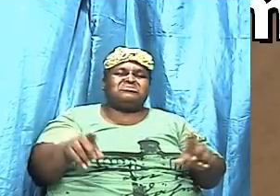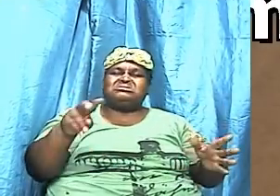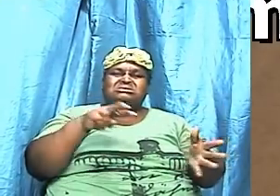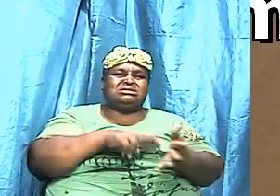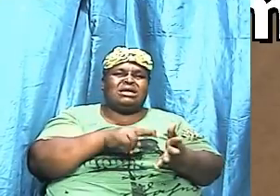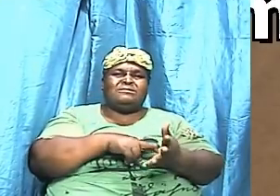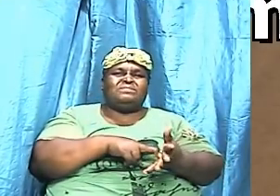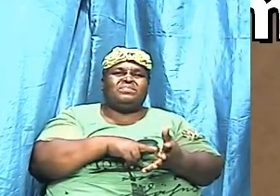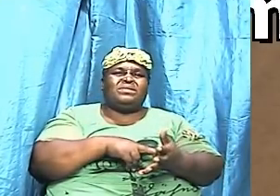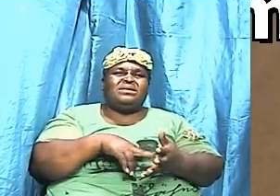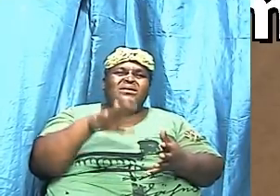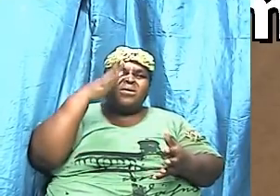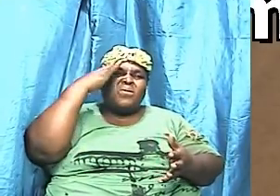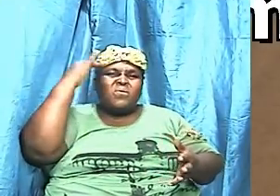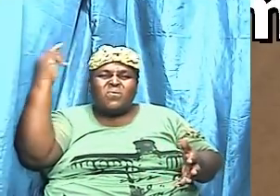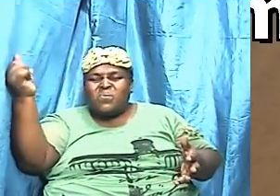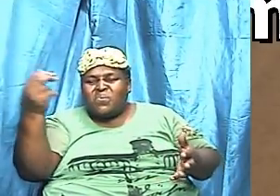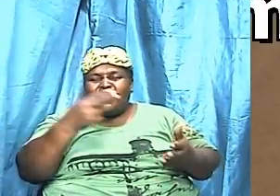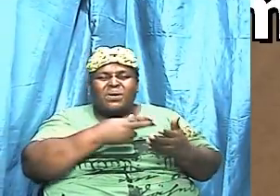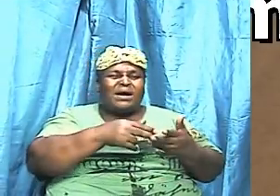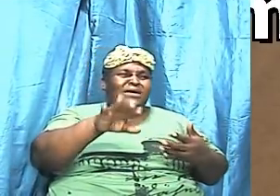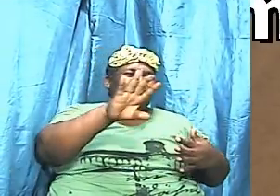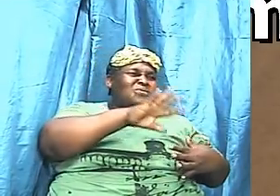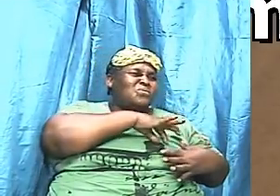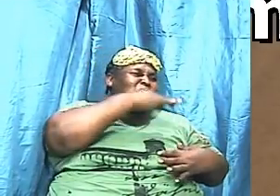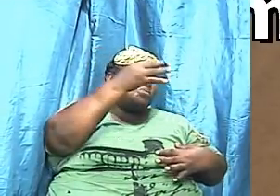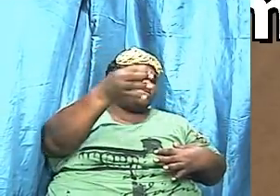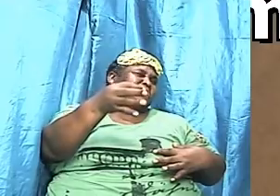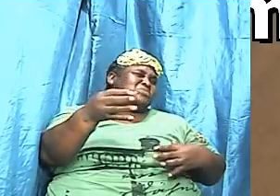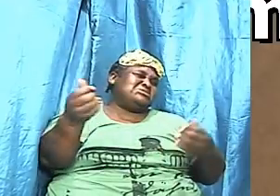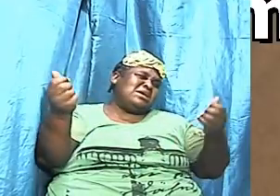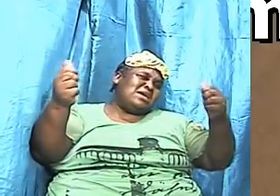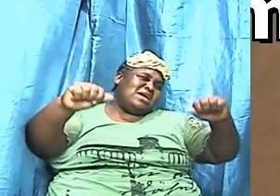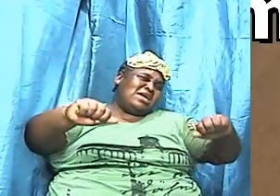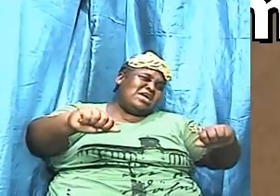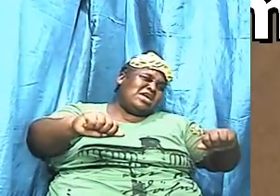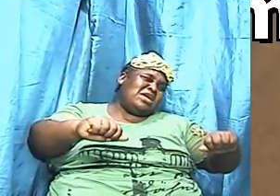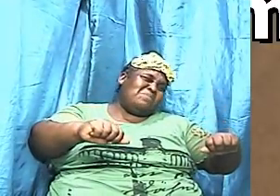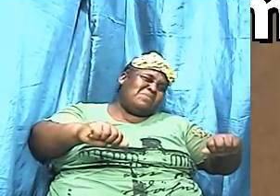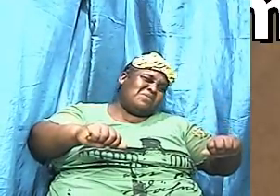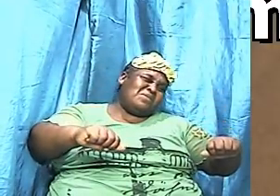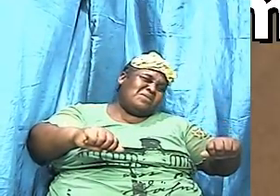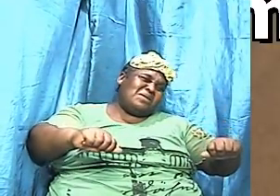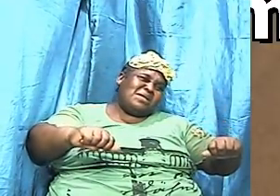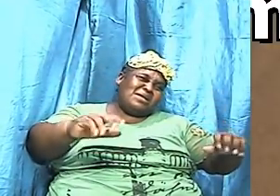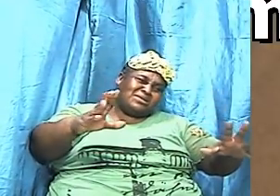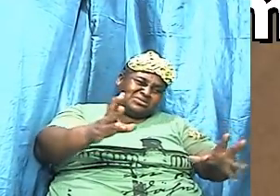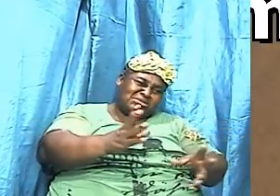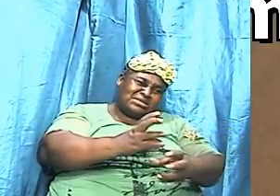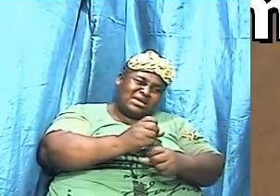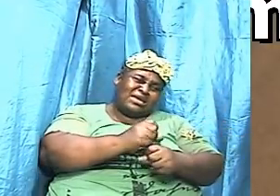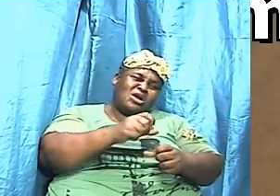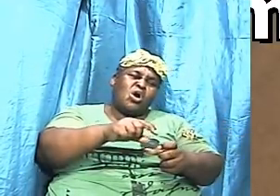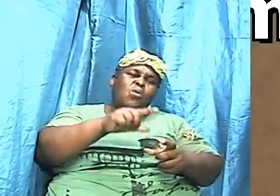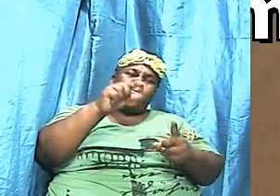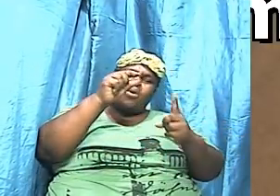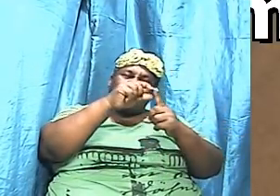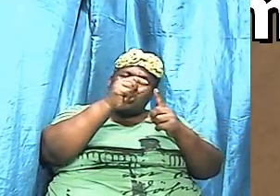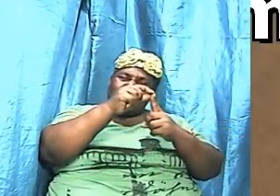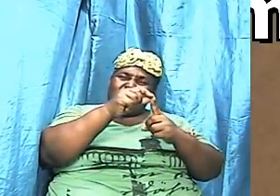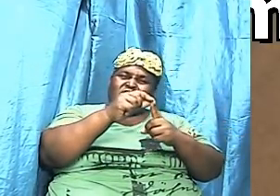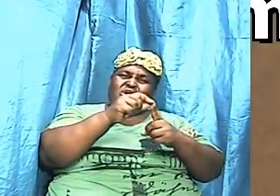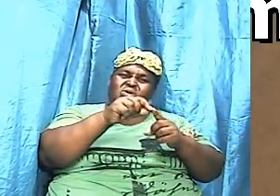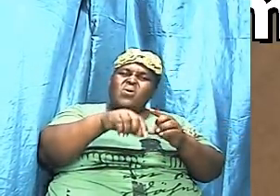why was the Holy Ghost able to pull a sword up and out of Jesus inner